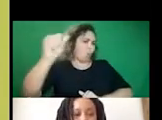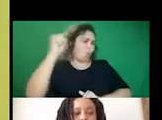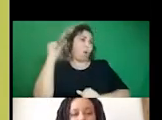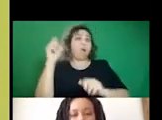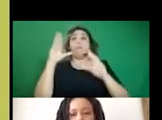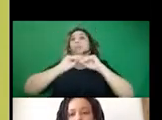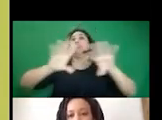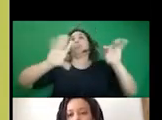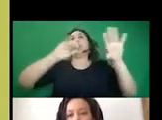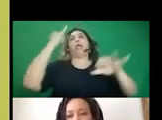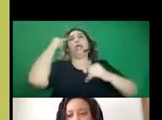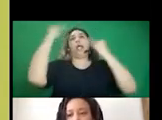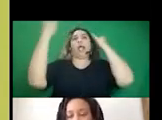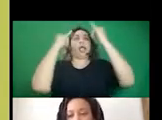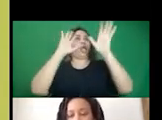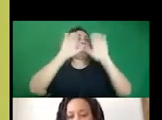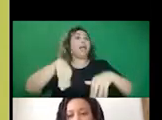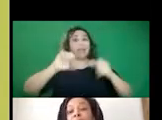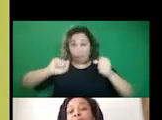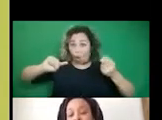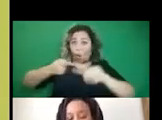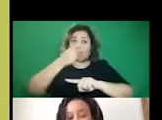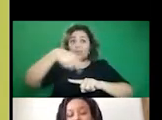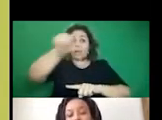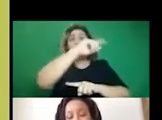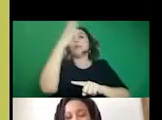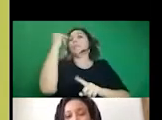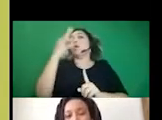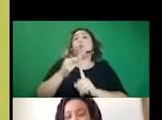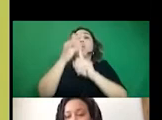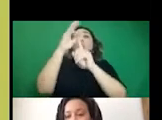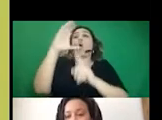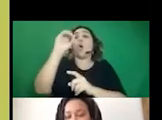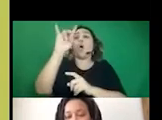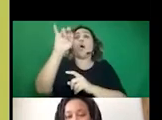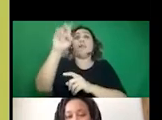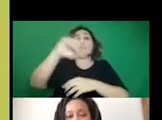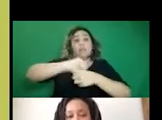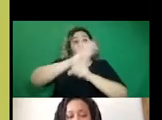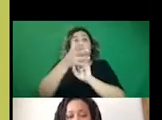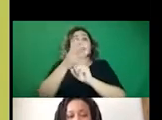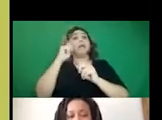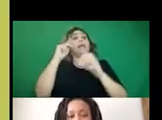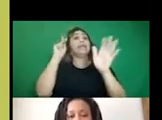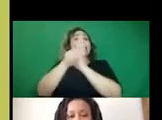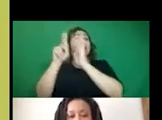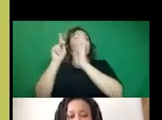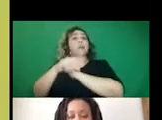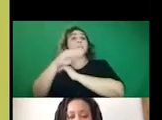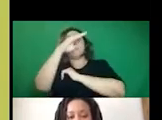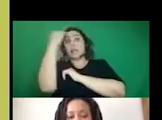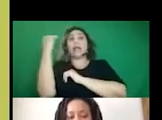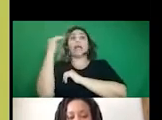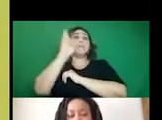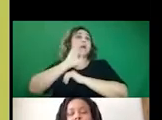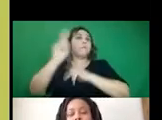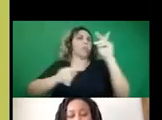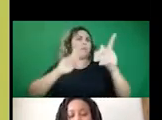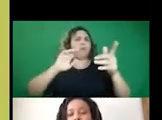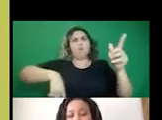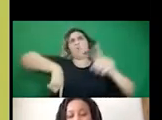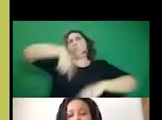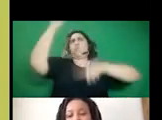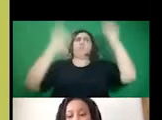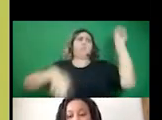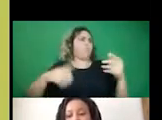spreading certain rhetoric that can be hurtful, especially because COVID is killing black and Brown people disproportionately. So, um, just